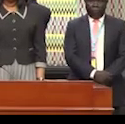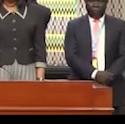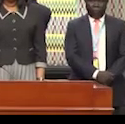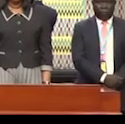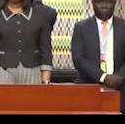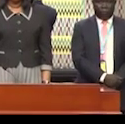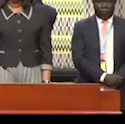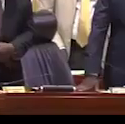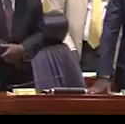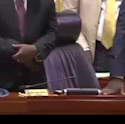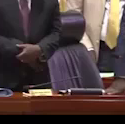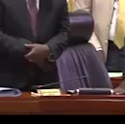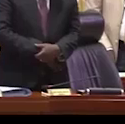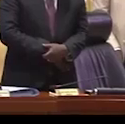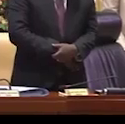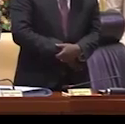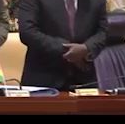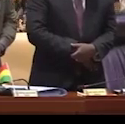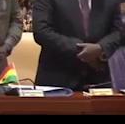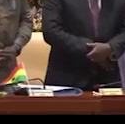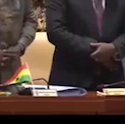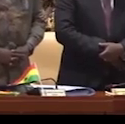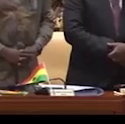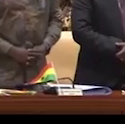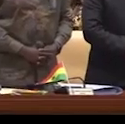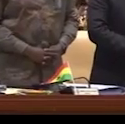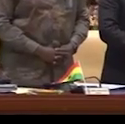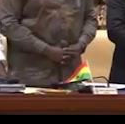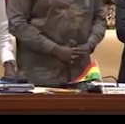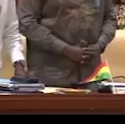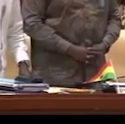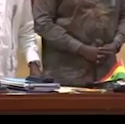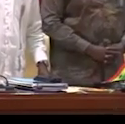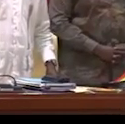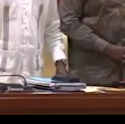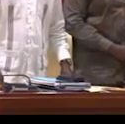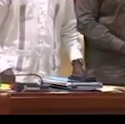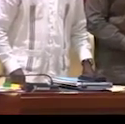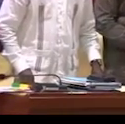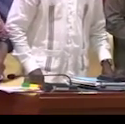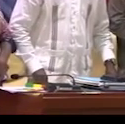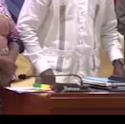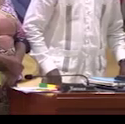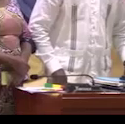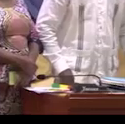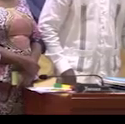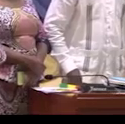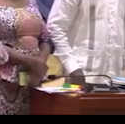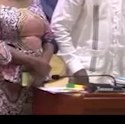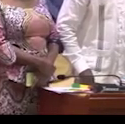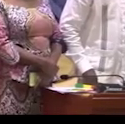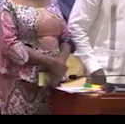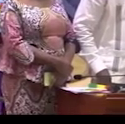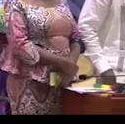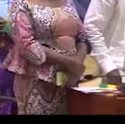this land and people may be well and truly served, and that good purposes for the common human life be realised in our